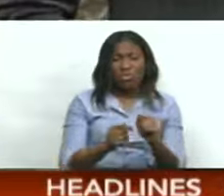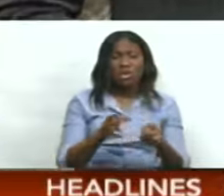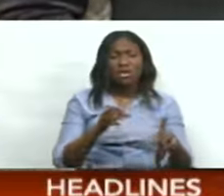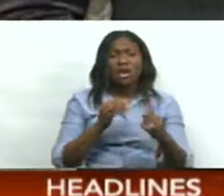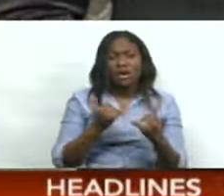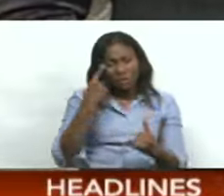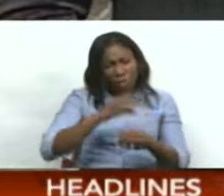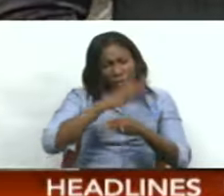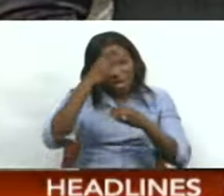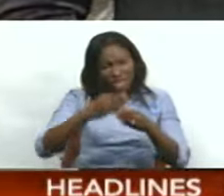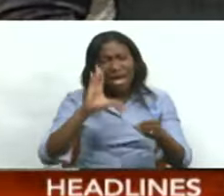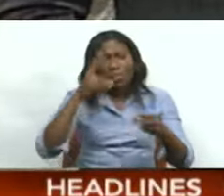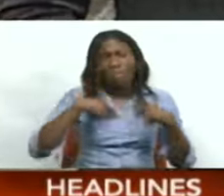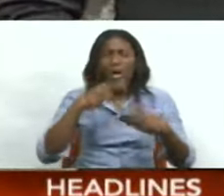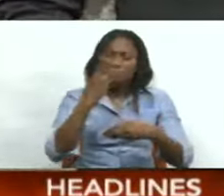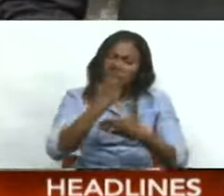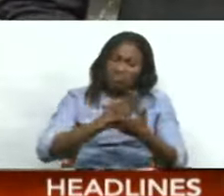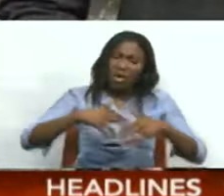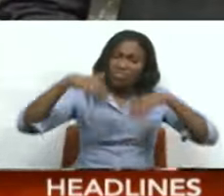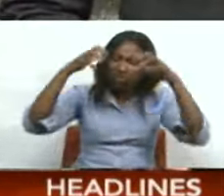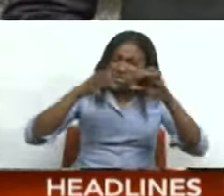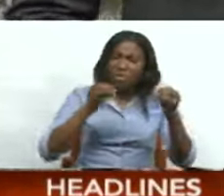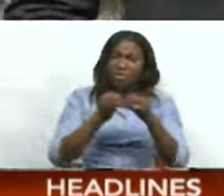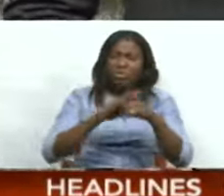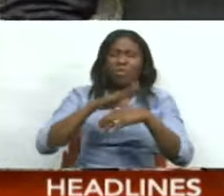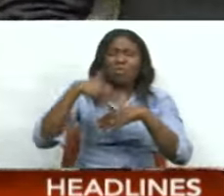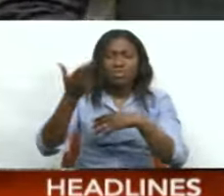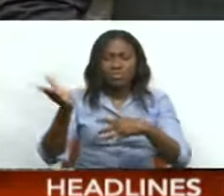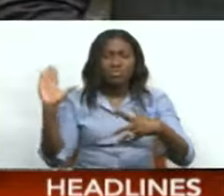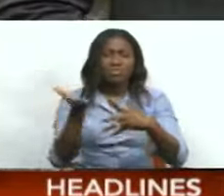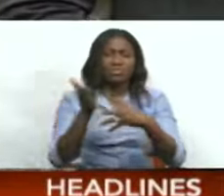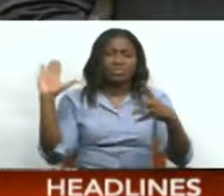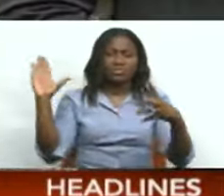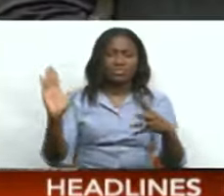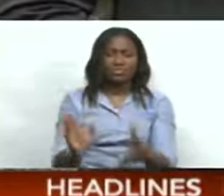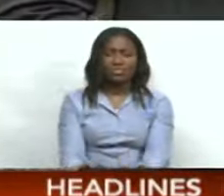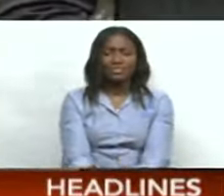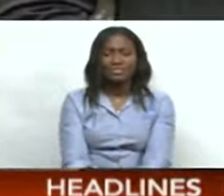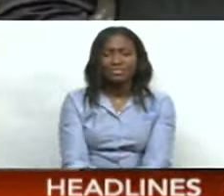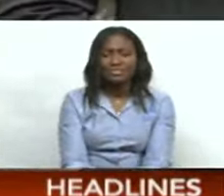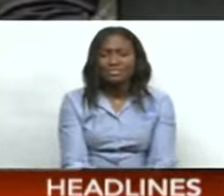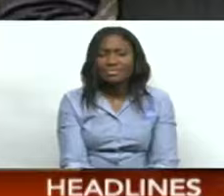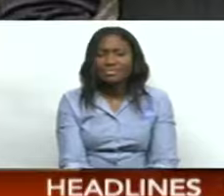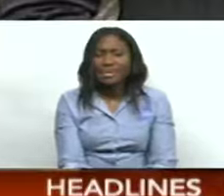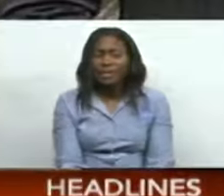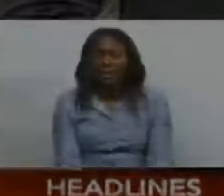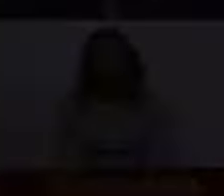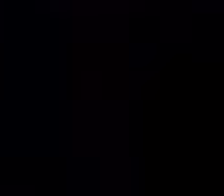head into the weekend, more isolated showers are forecast, and we'll have the details on what else we can expect just after the break.